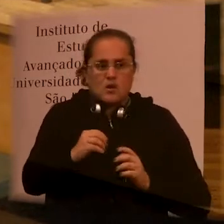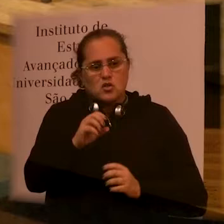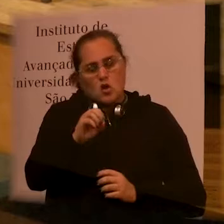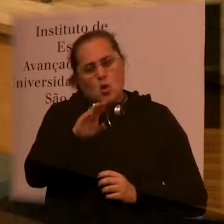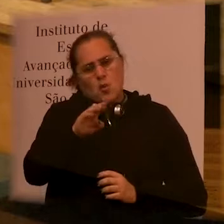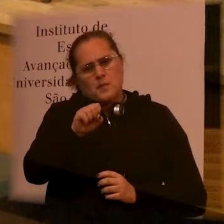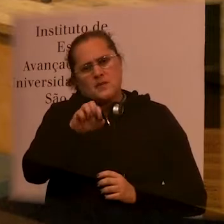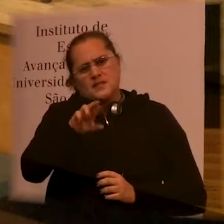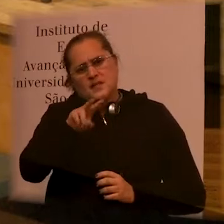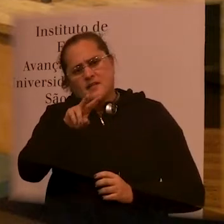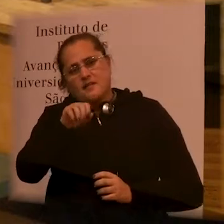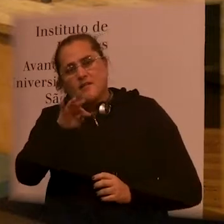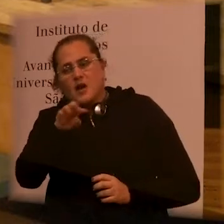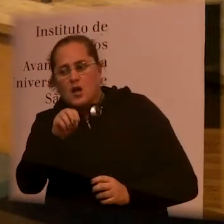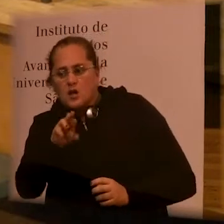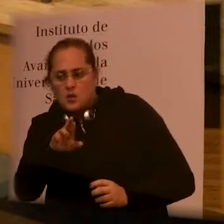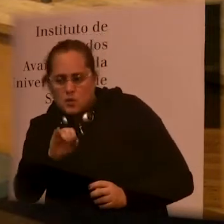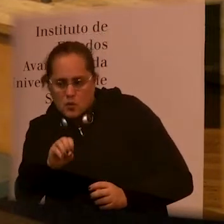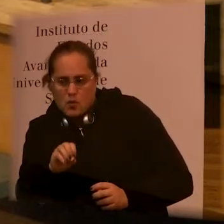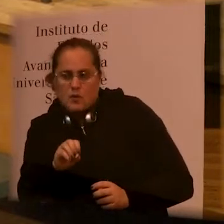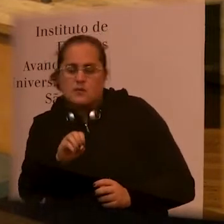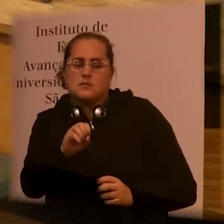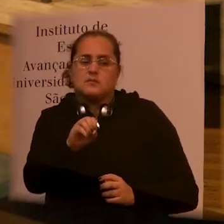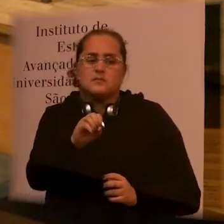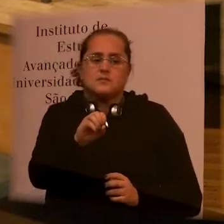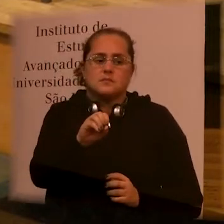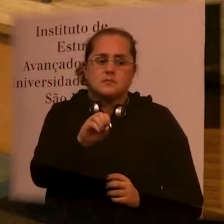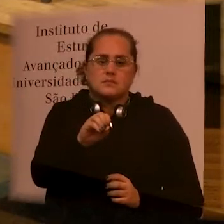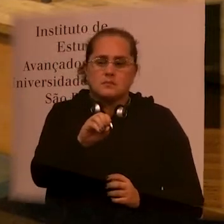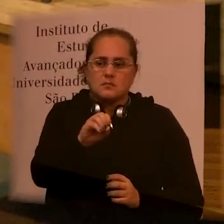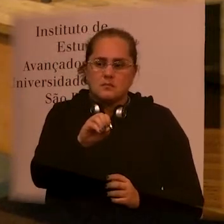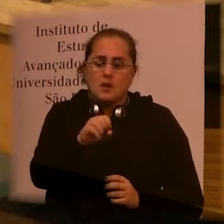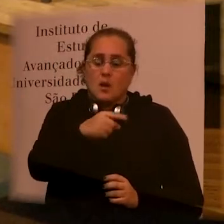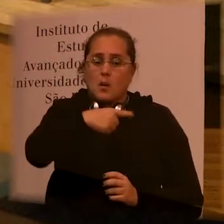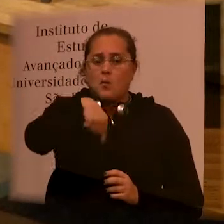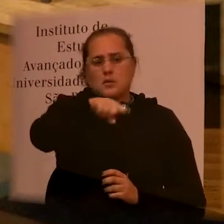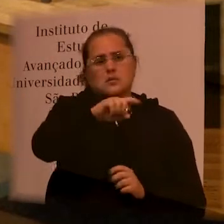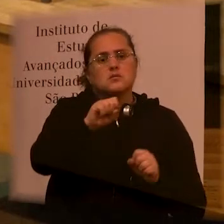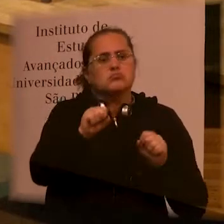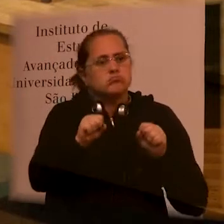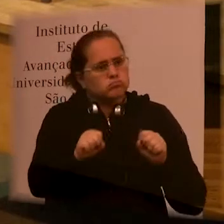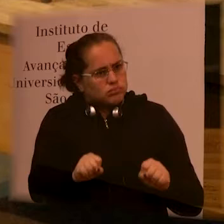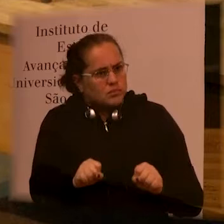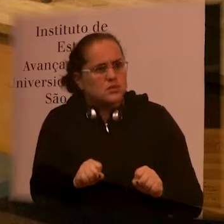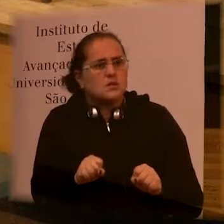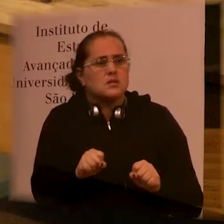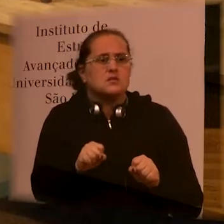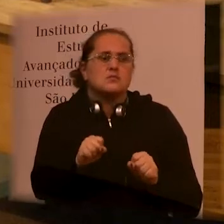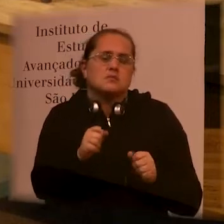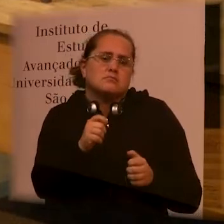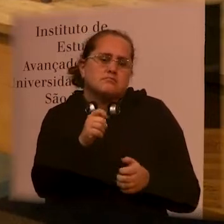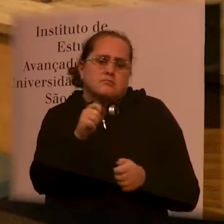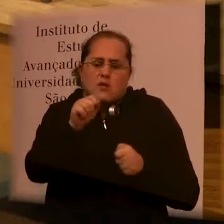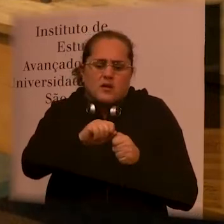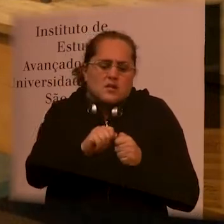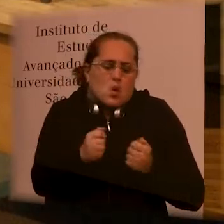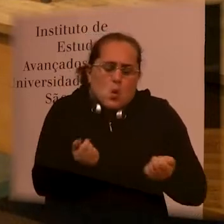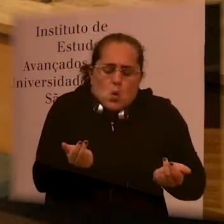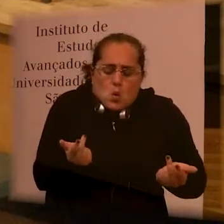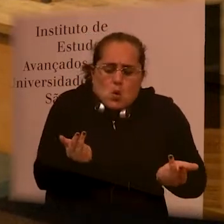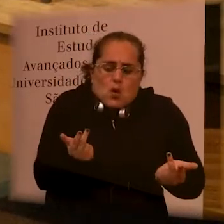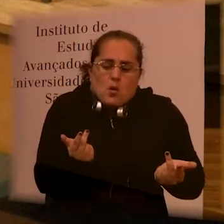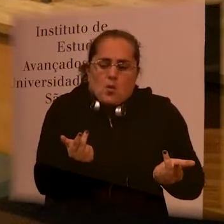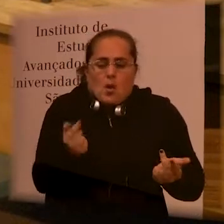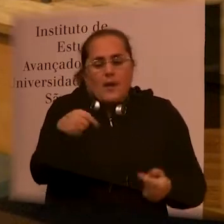observatory models that that could be benchmarks for us, so that we could do something similar